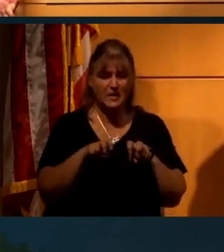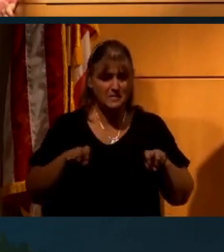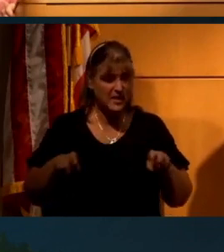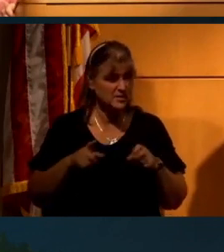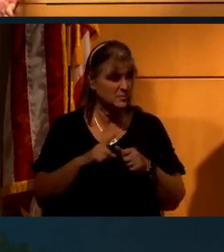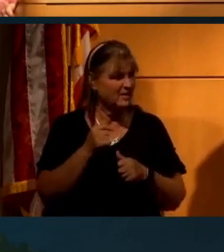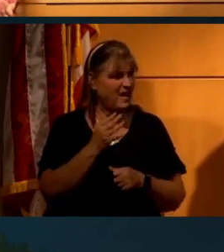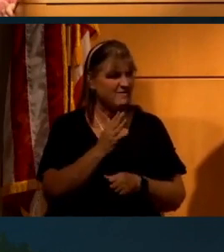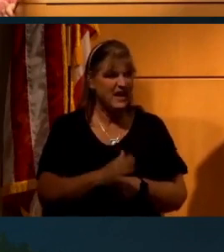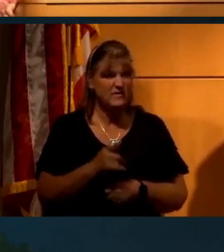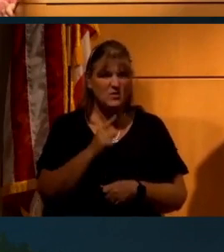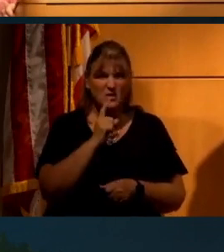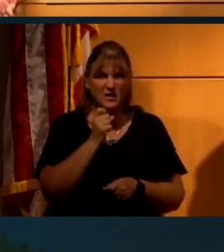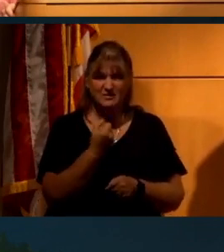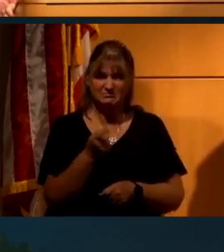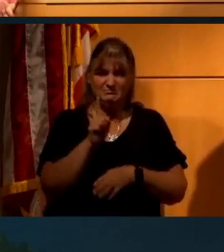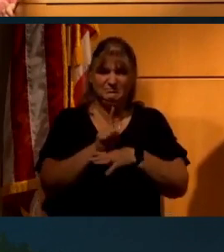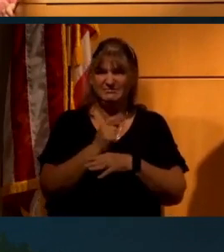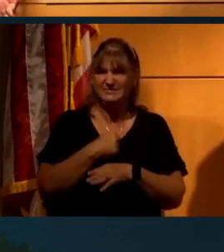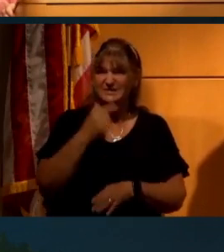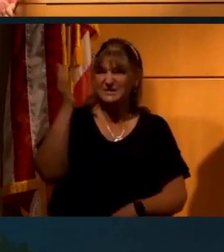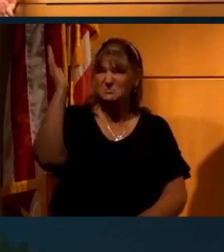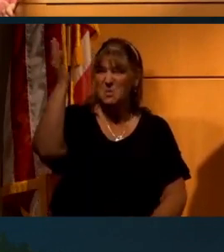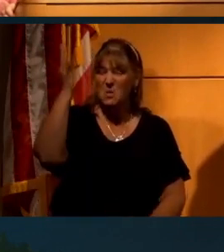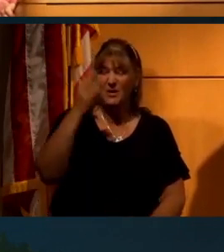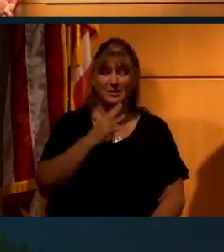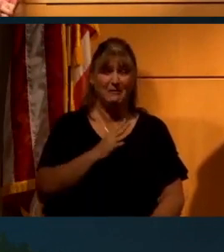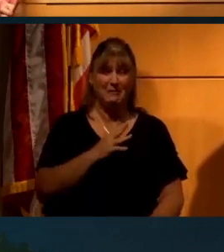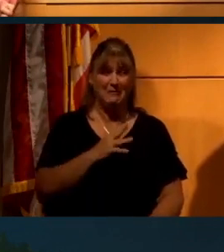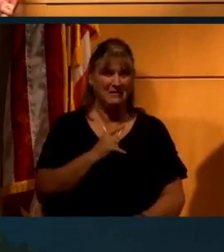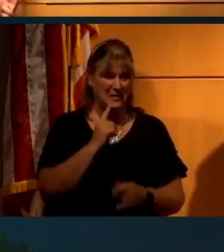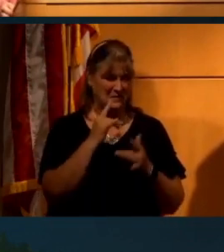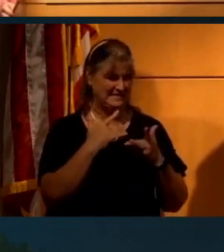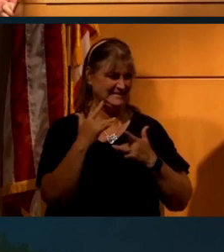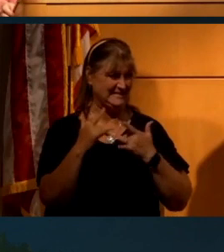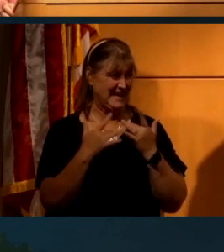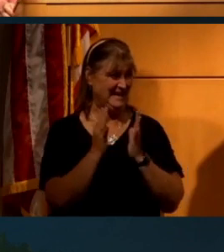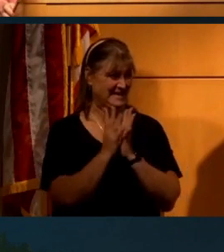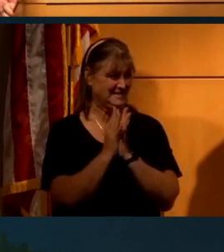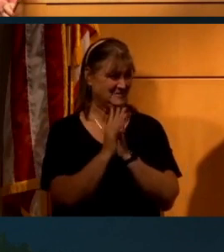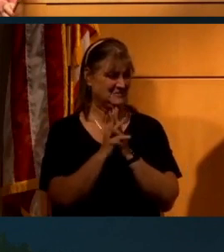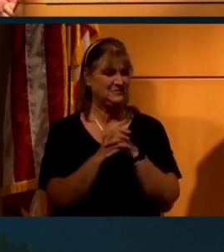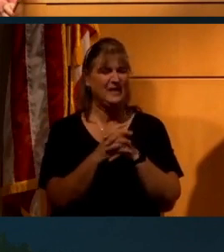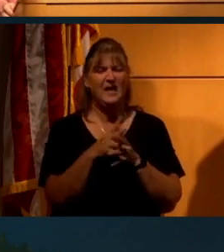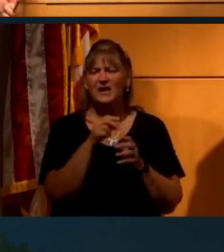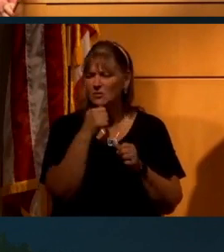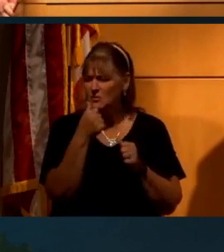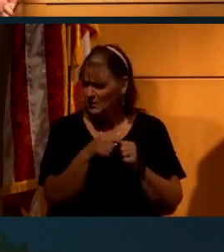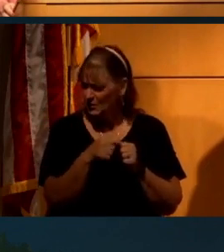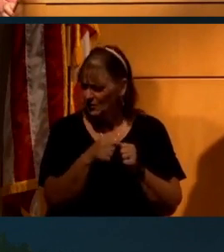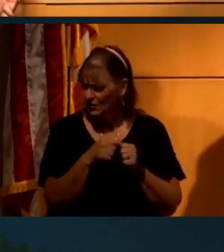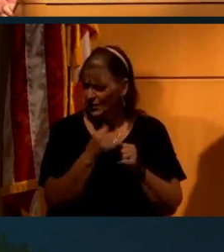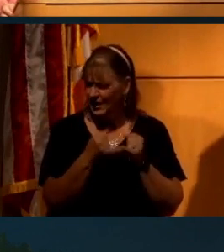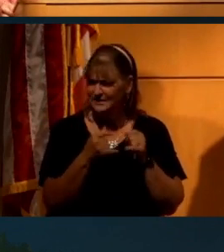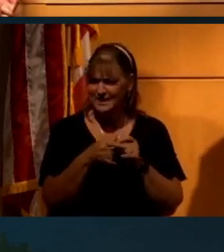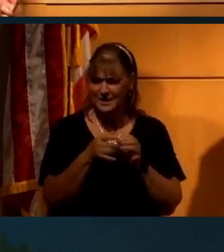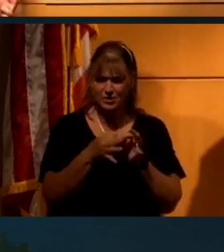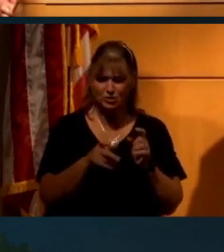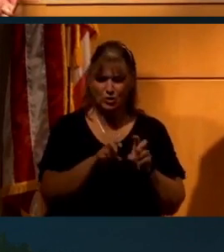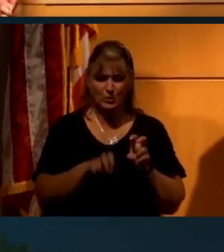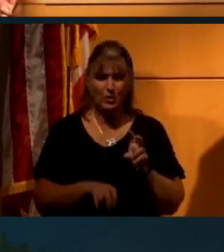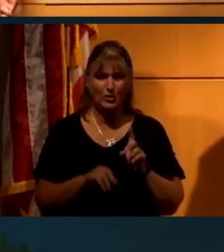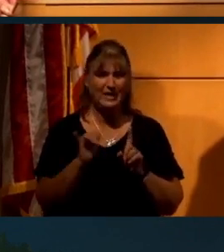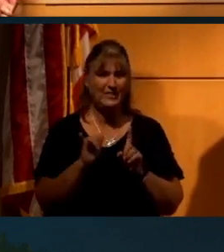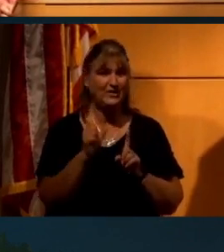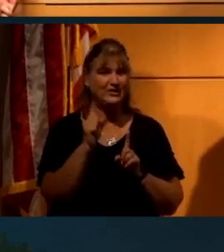don't think I've ever actually spoken on stage by myself. So this is very exciting. And I don't remember the last time I had an interpreter either.